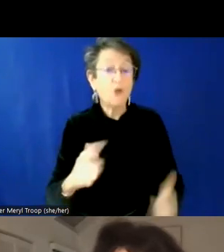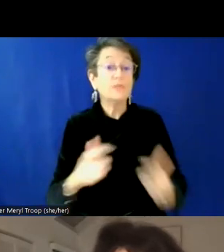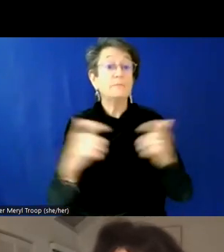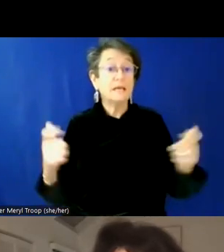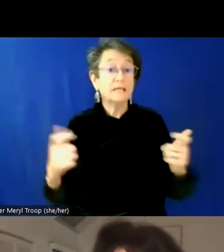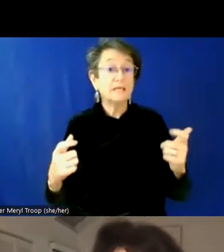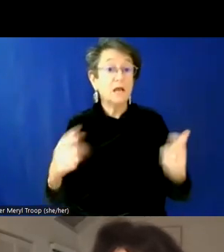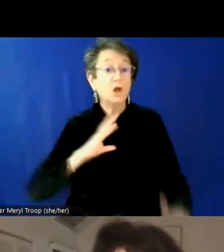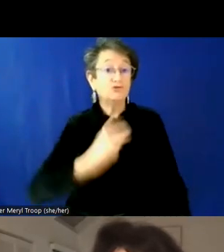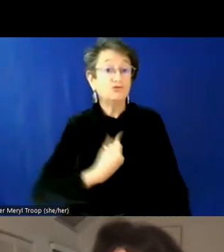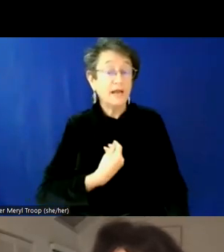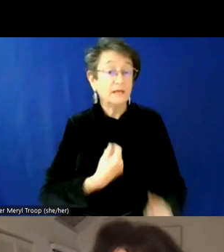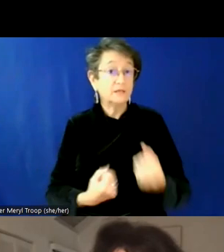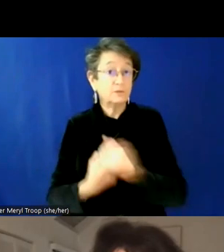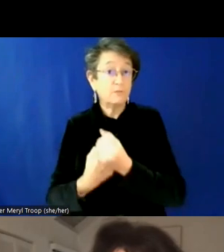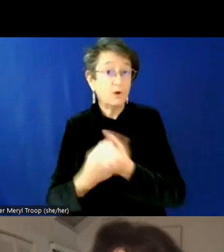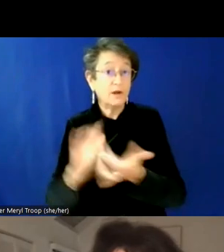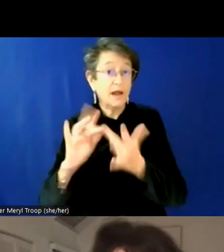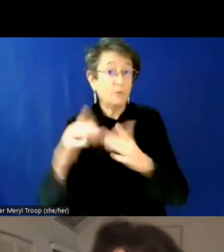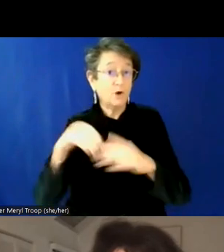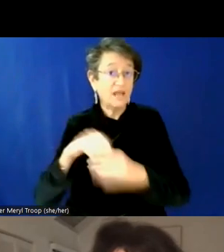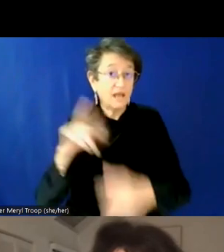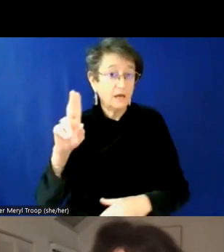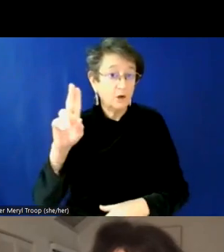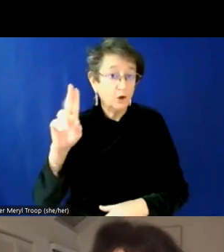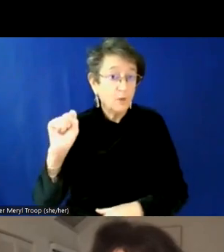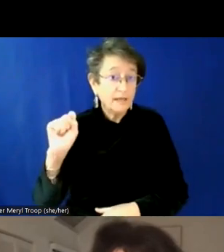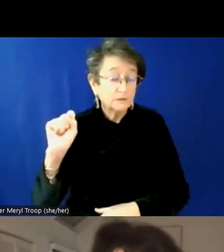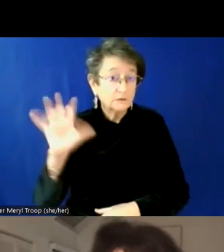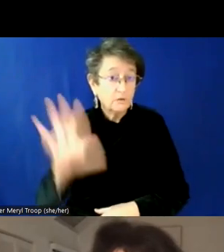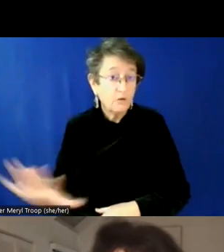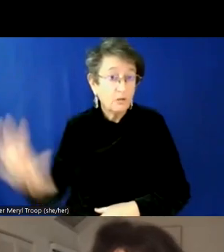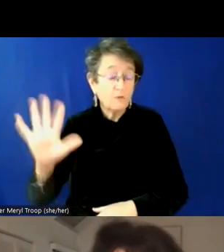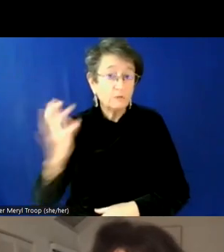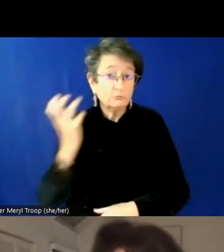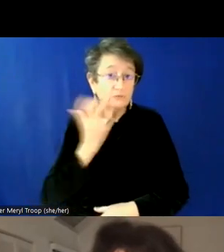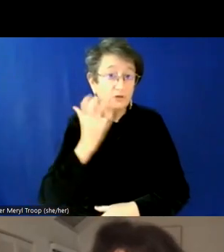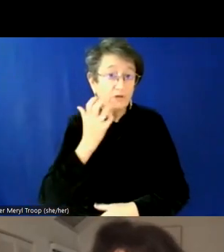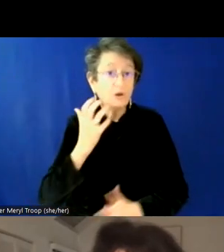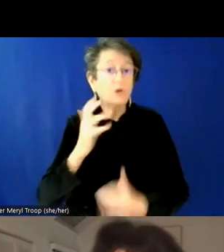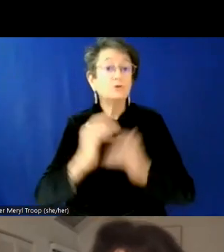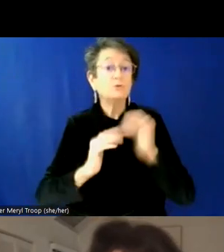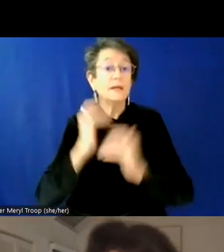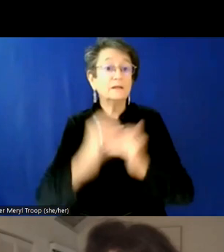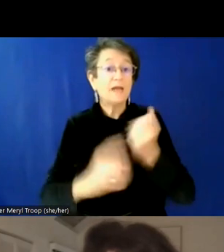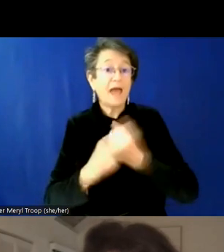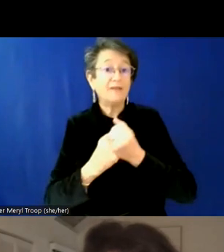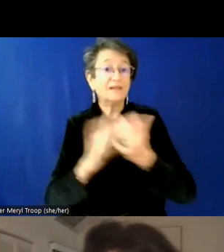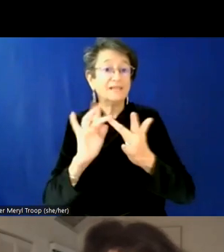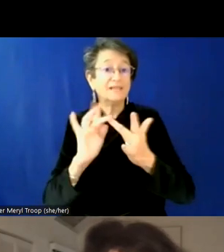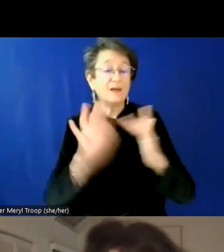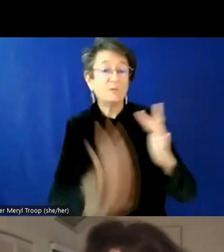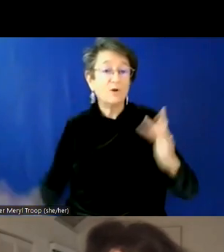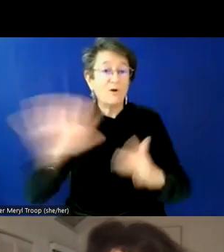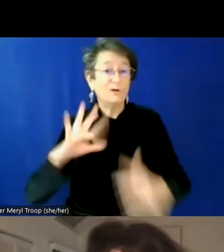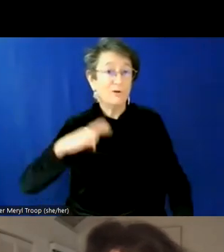in the United States at this point, um, and, really doing some incredible community building and advocacy work all across Maine. Um, and it's just